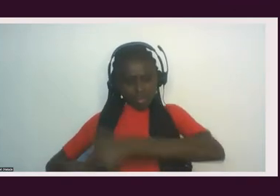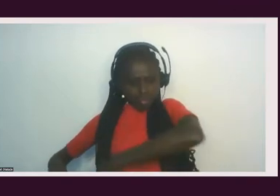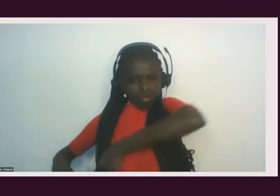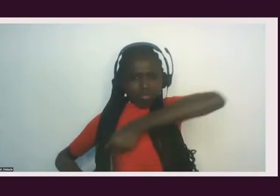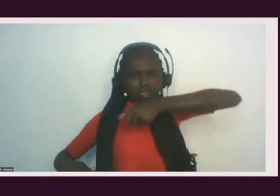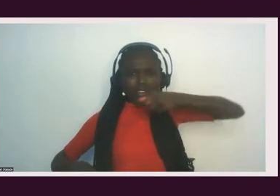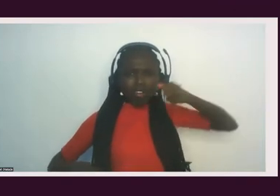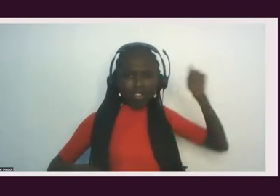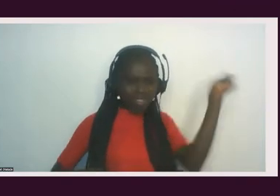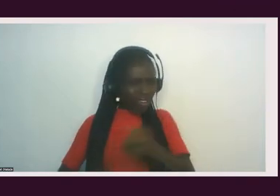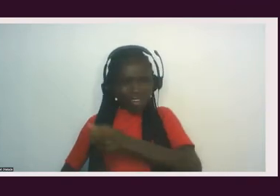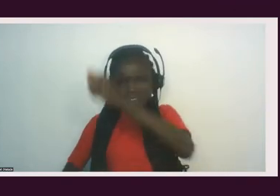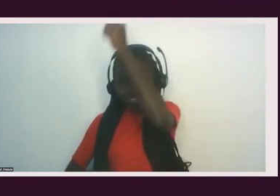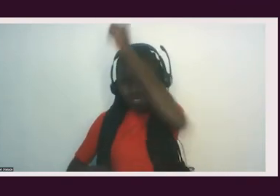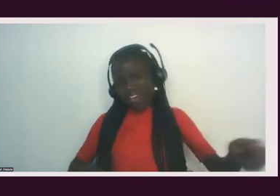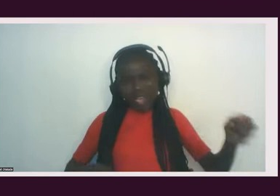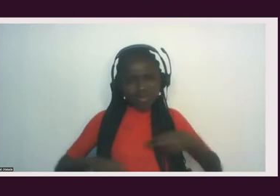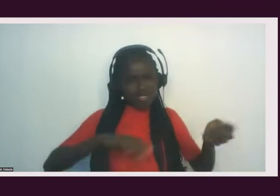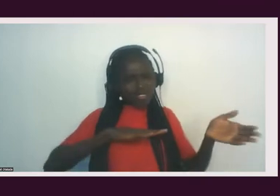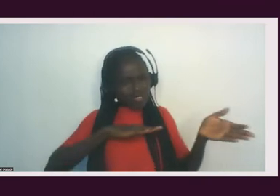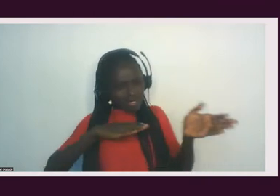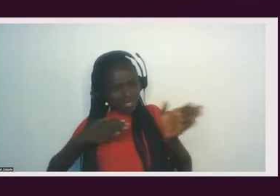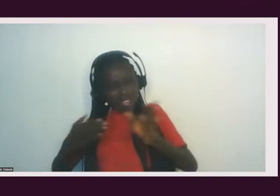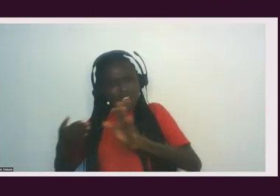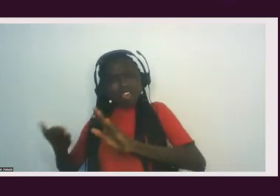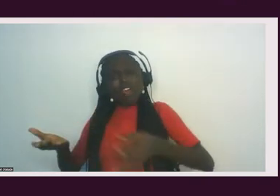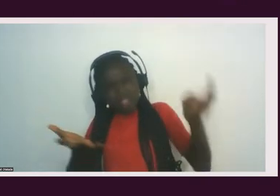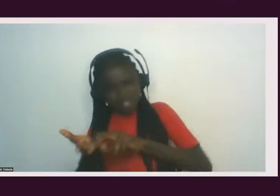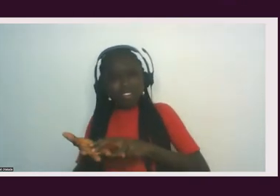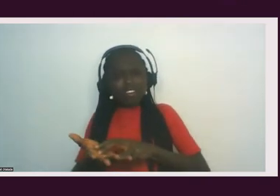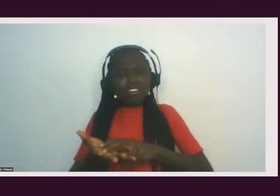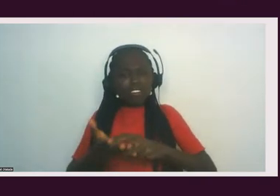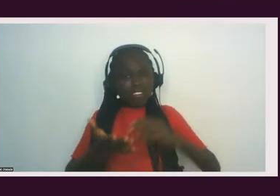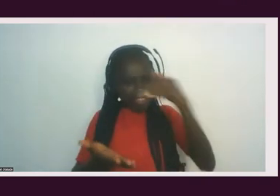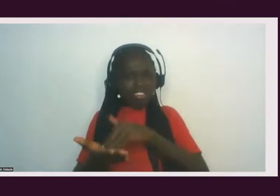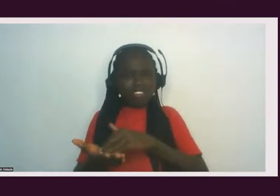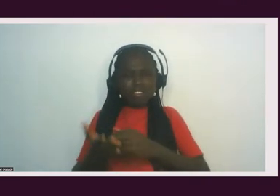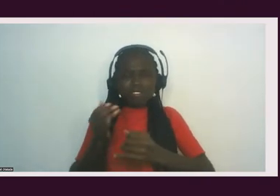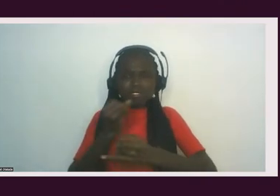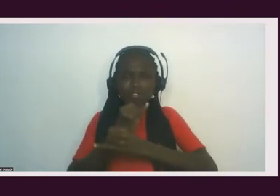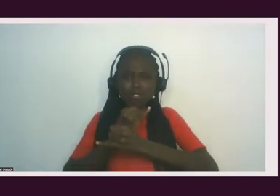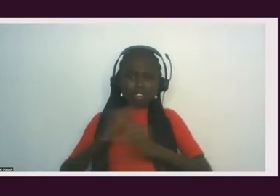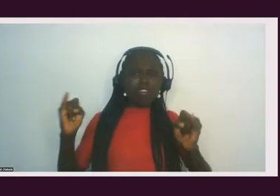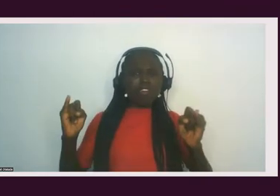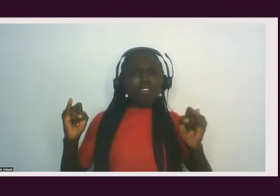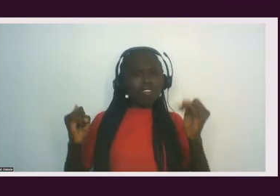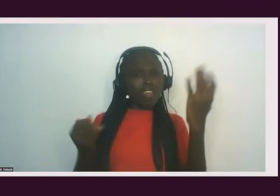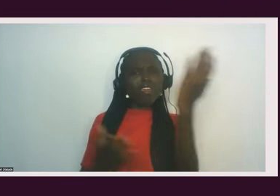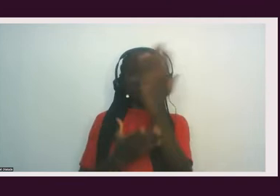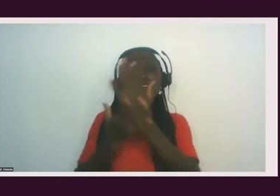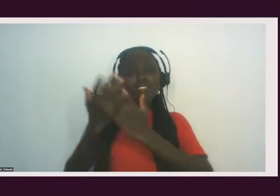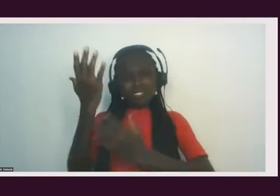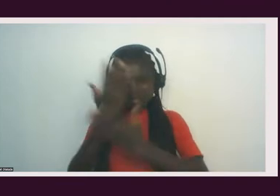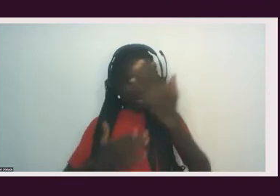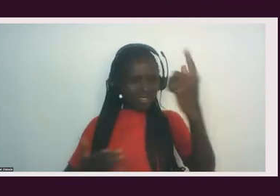next to you. And if we die, we shall come back again and be the revolution hand in hand. And